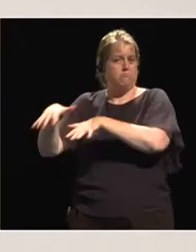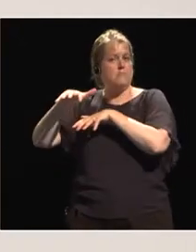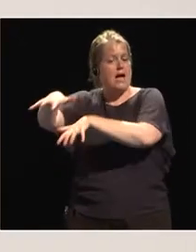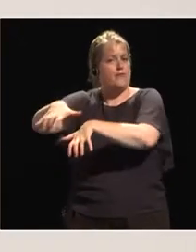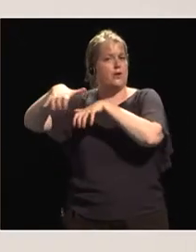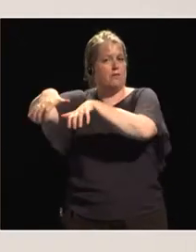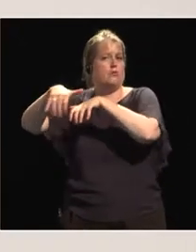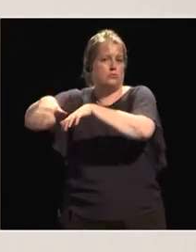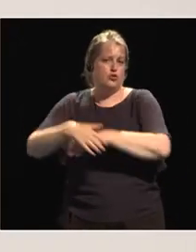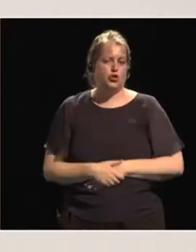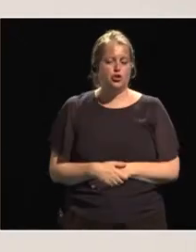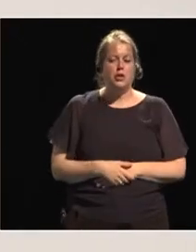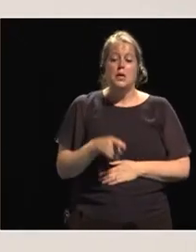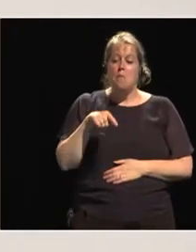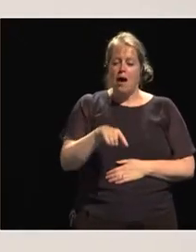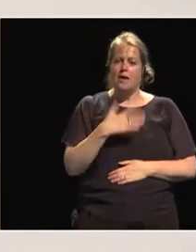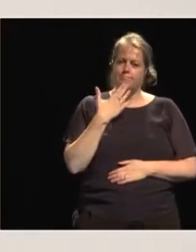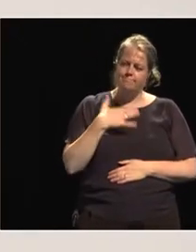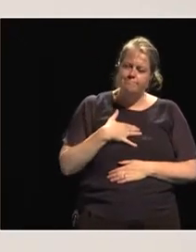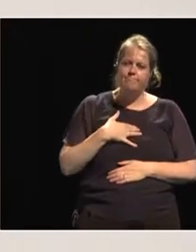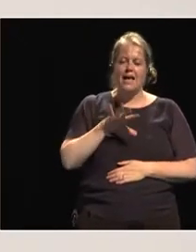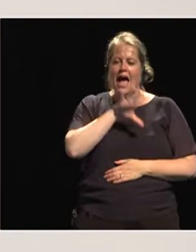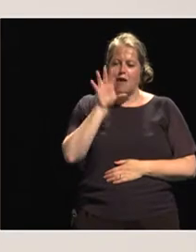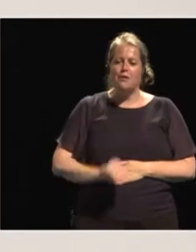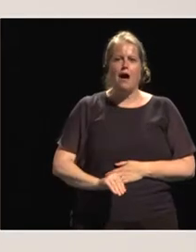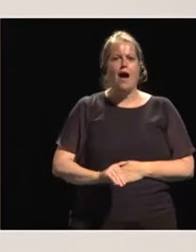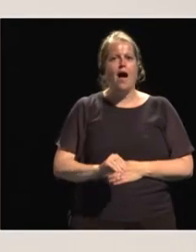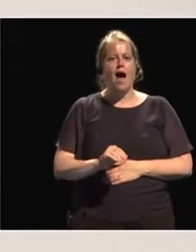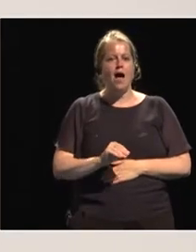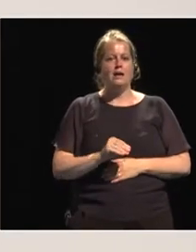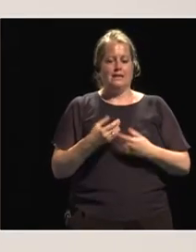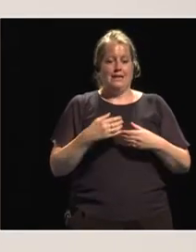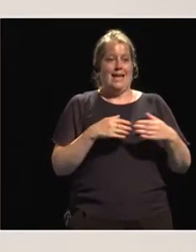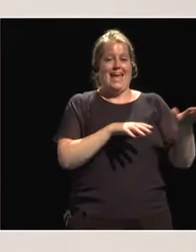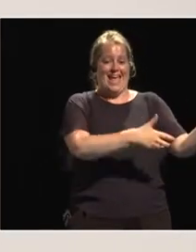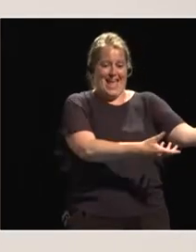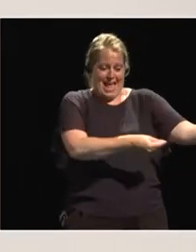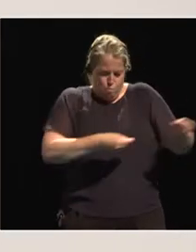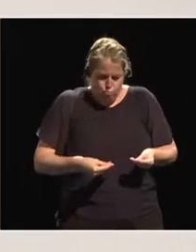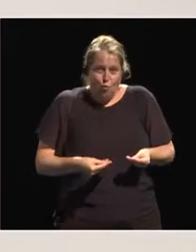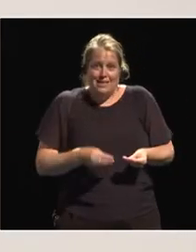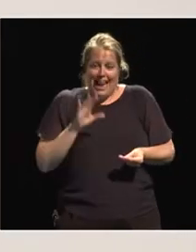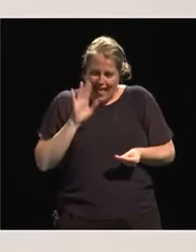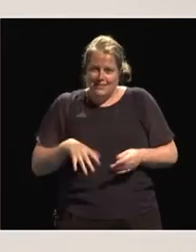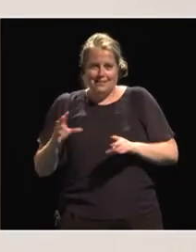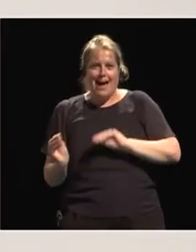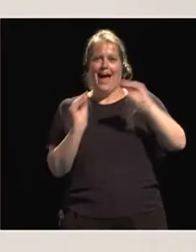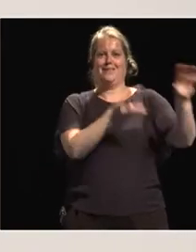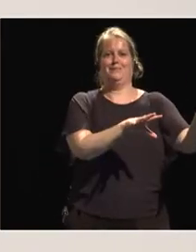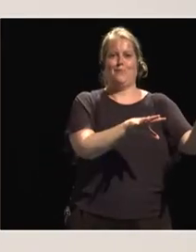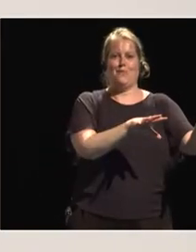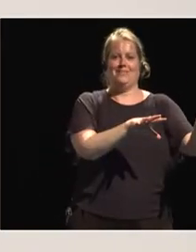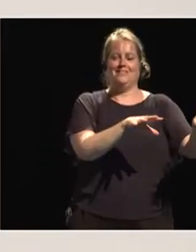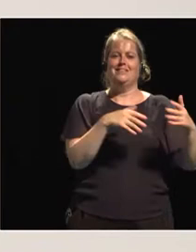Africa will still export less and import more of agriculture products. But there's a